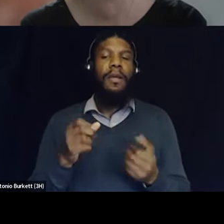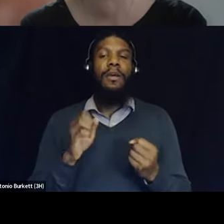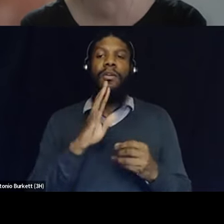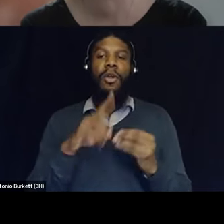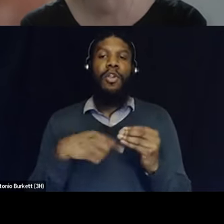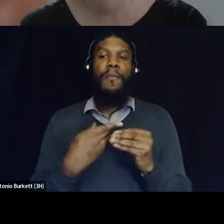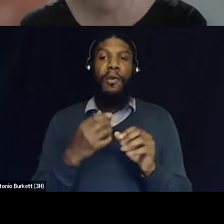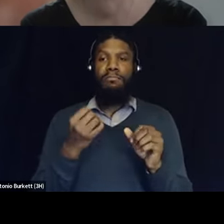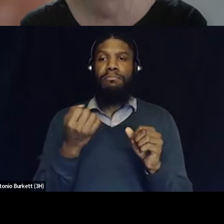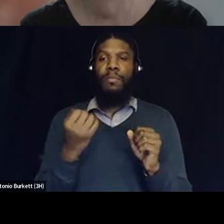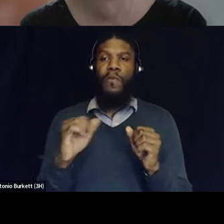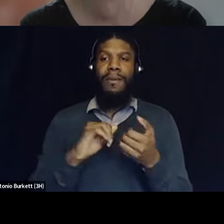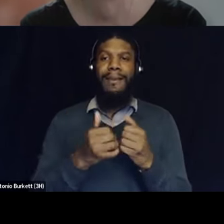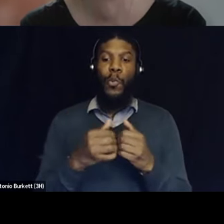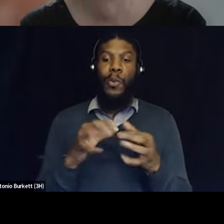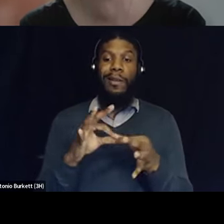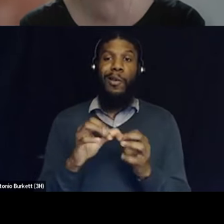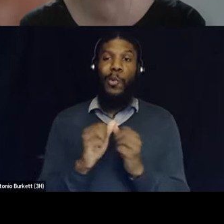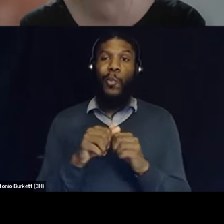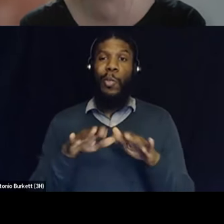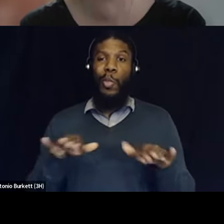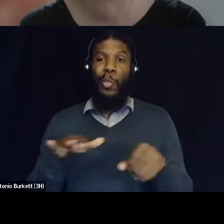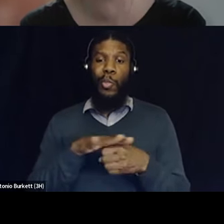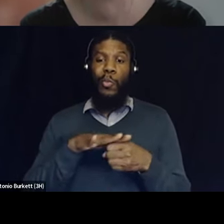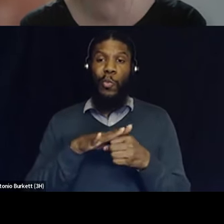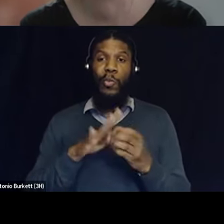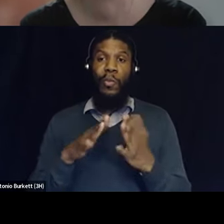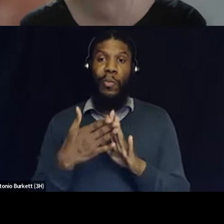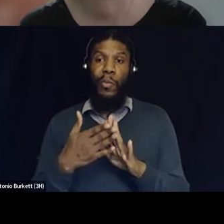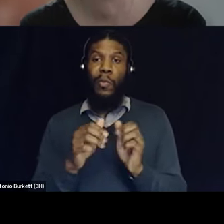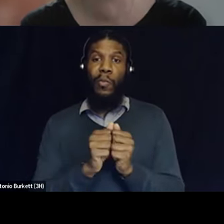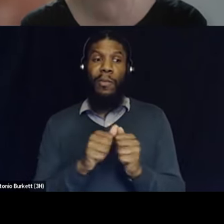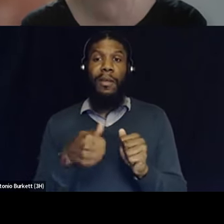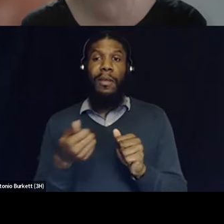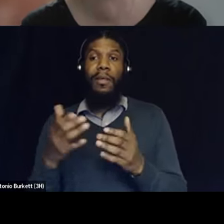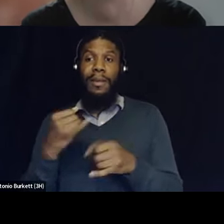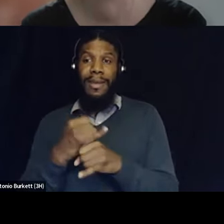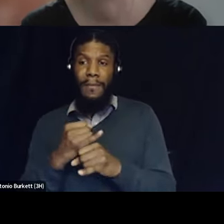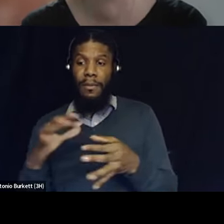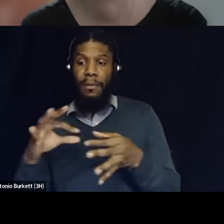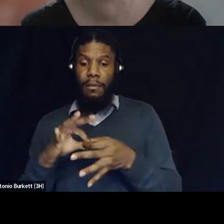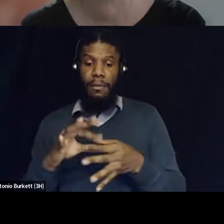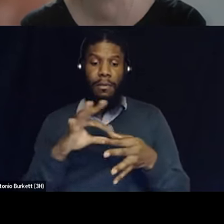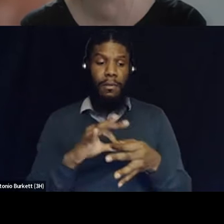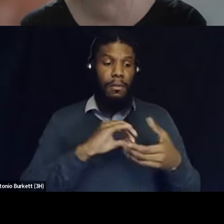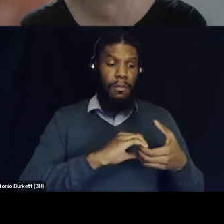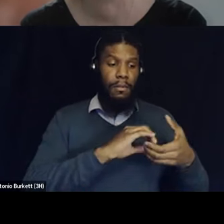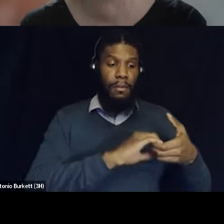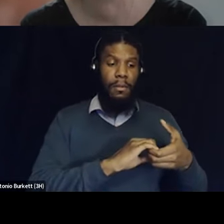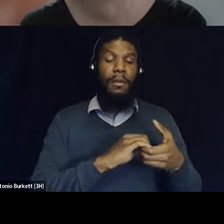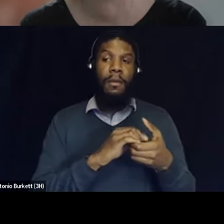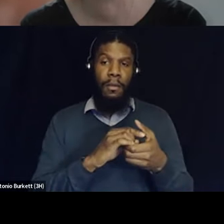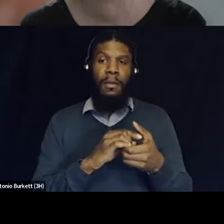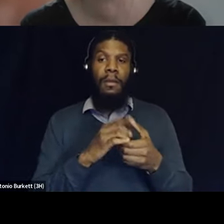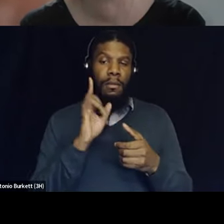of of connecting local communities to some of these campuses to be able to work together has been really important and then